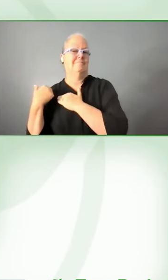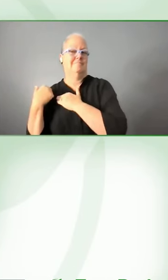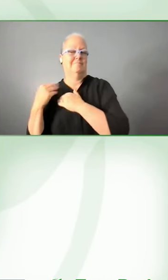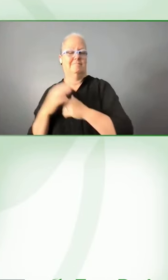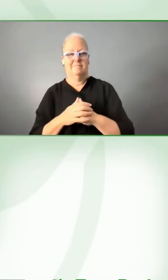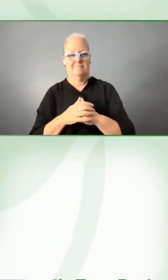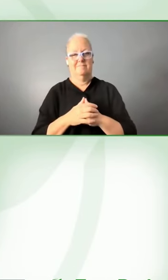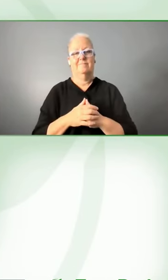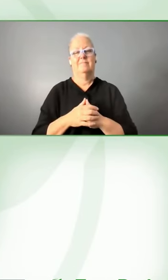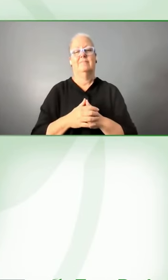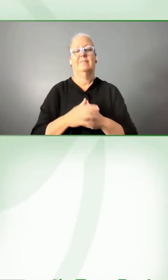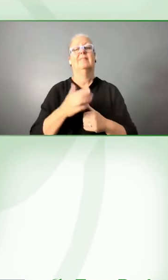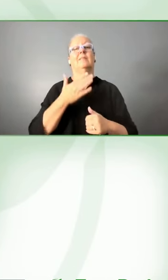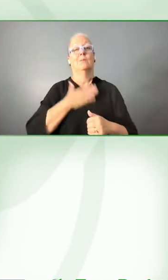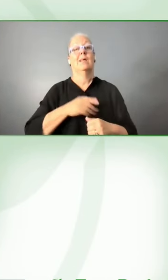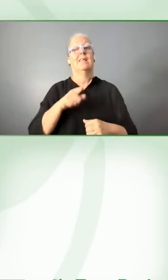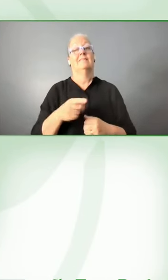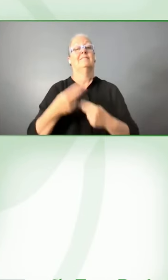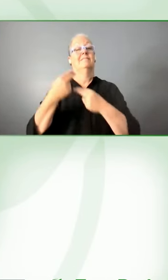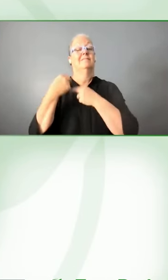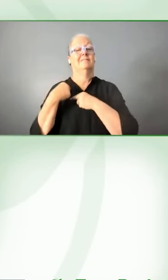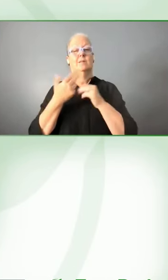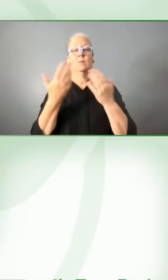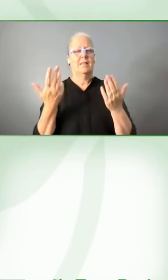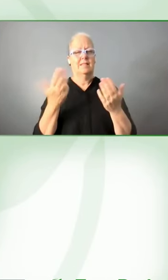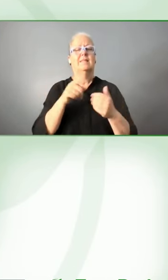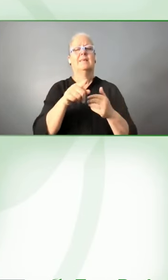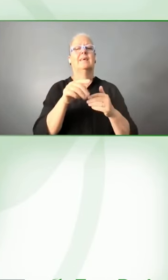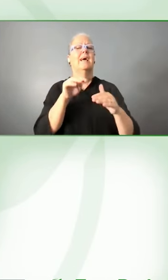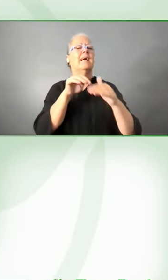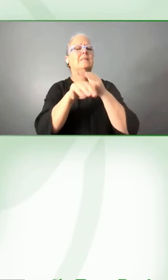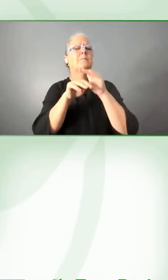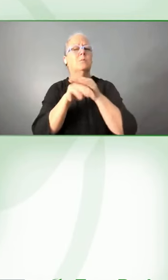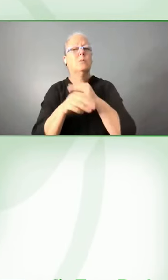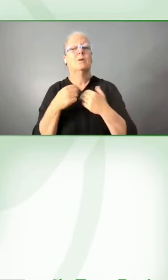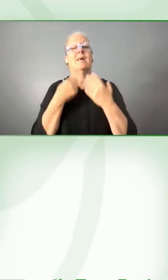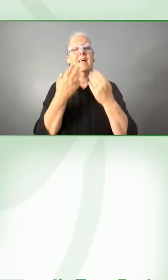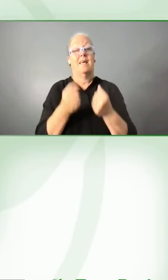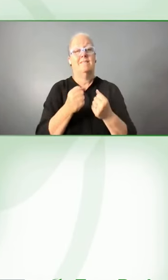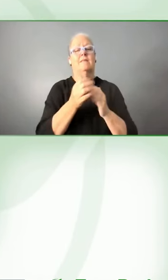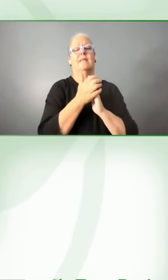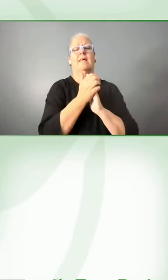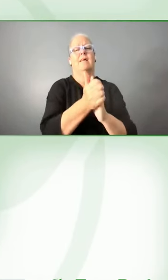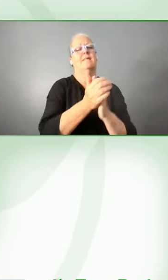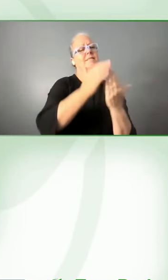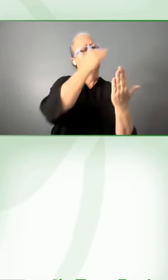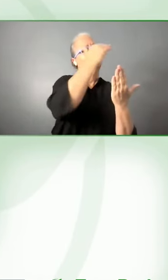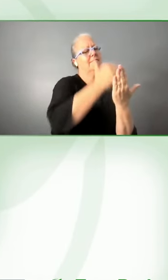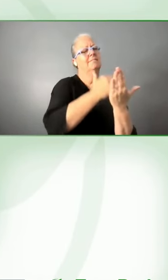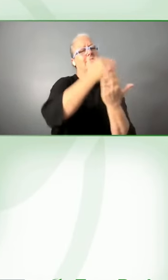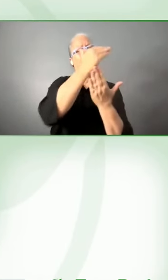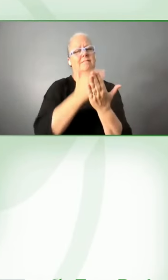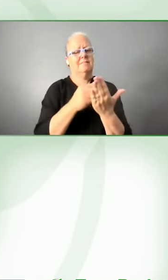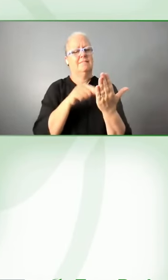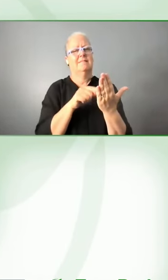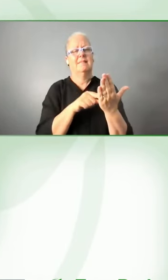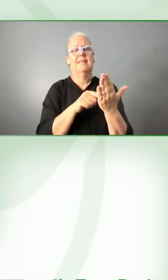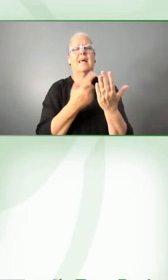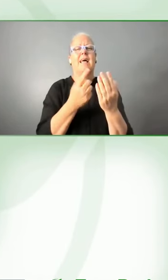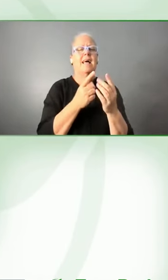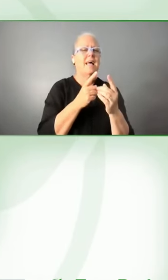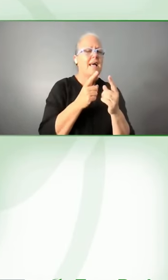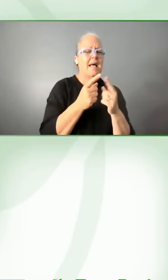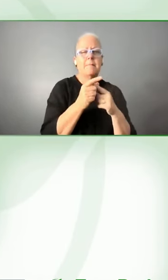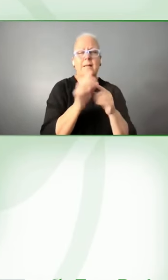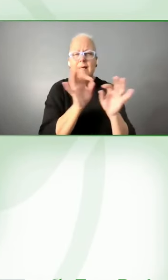accessibility. We created the guidelines for each product team role, explaining how to build, check, and support